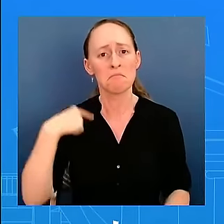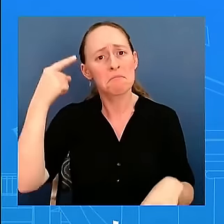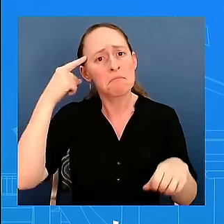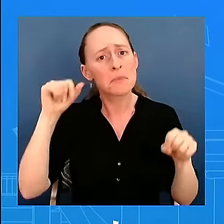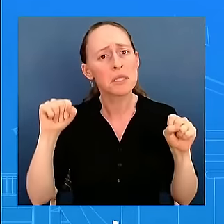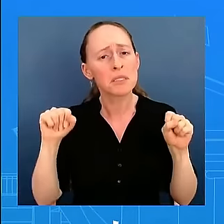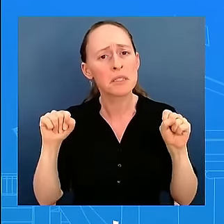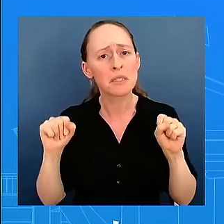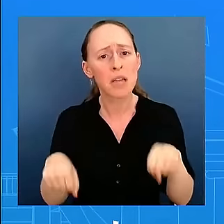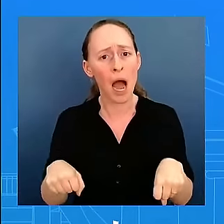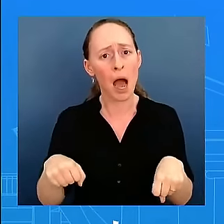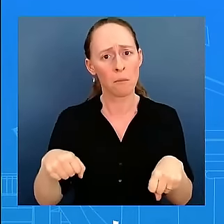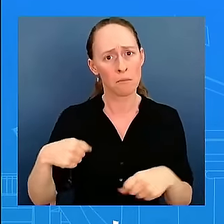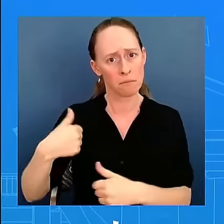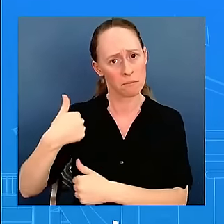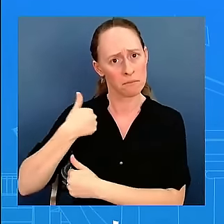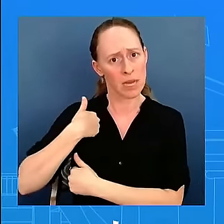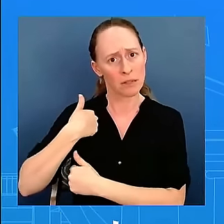very, very badly beaten